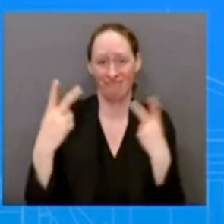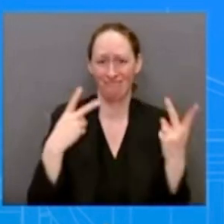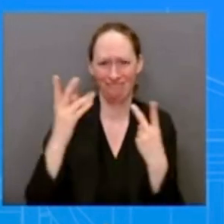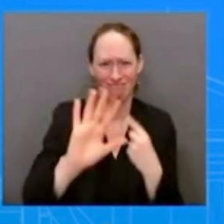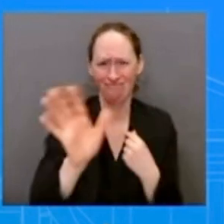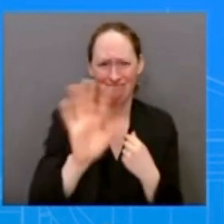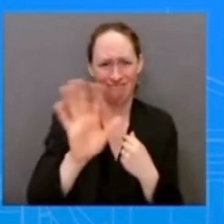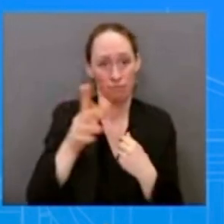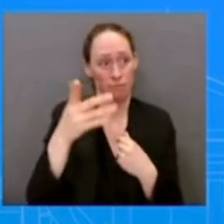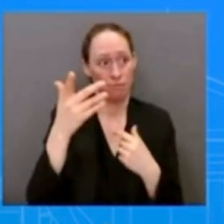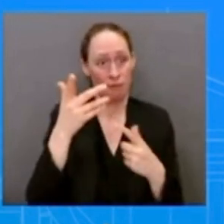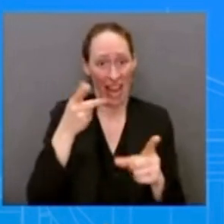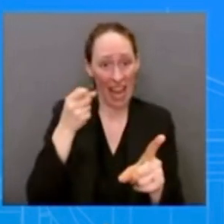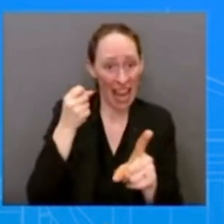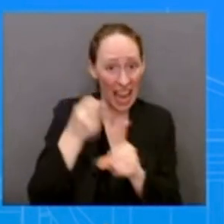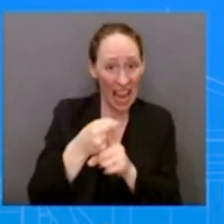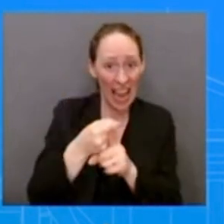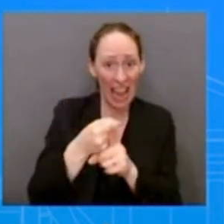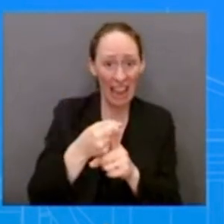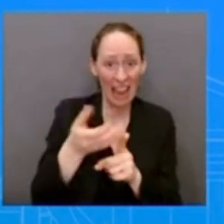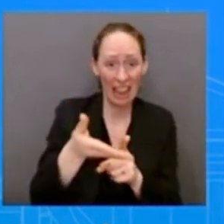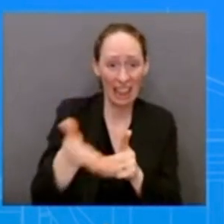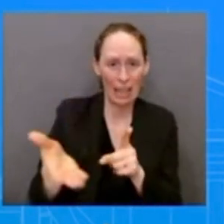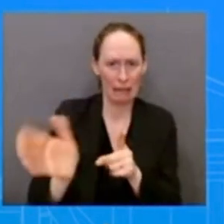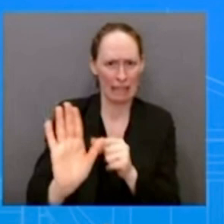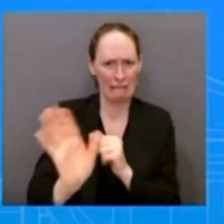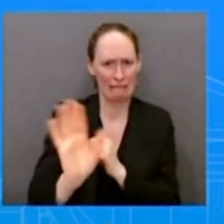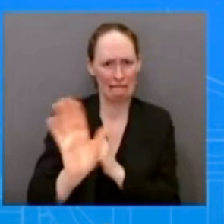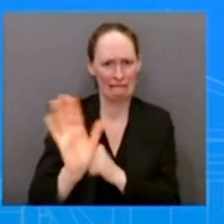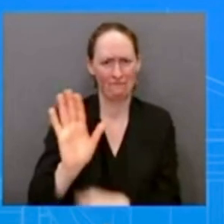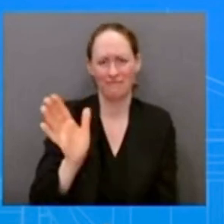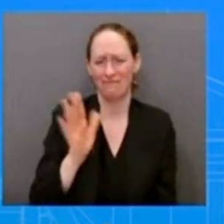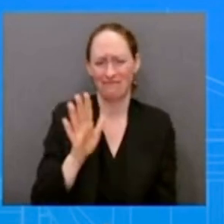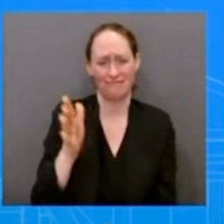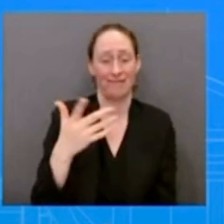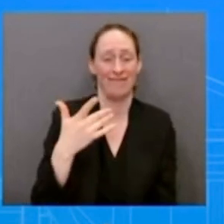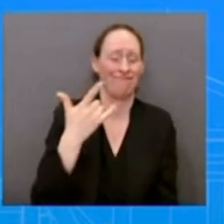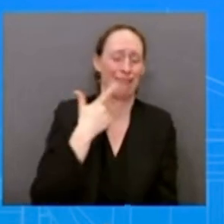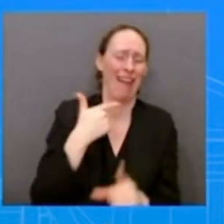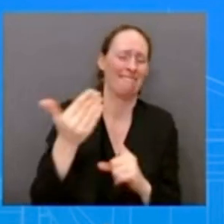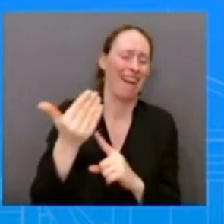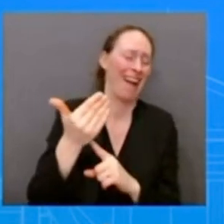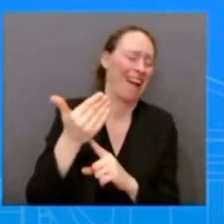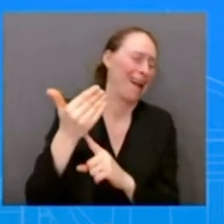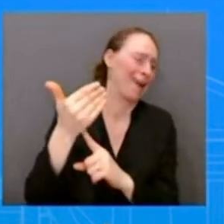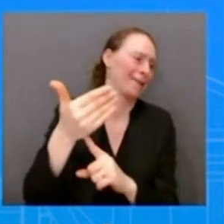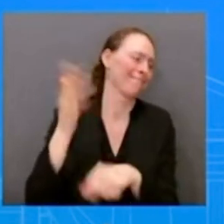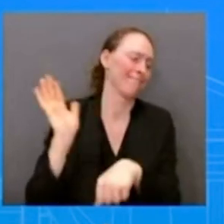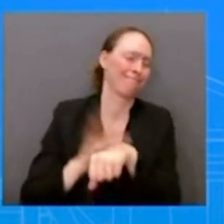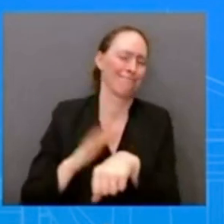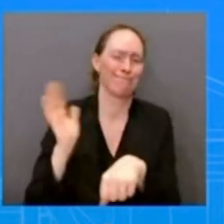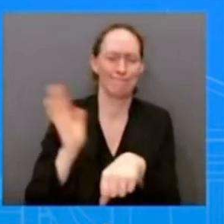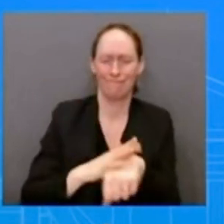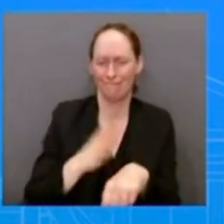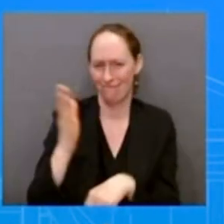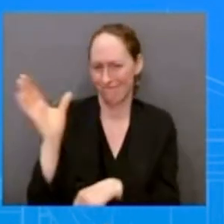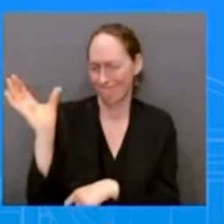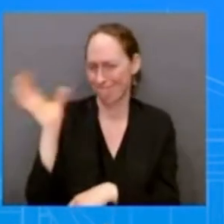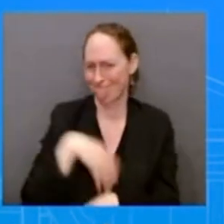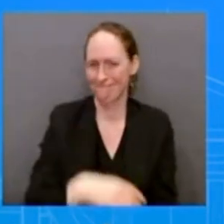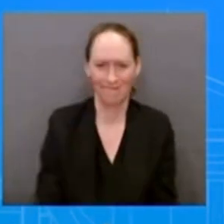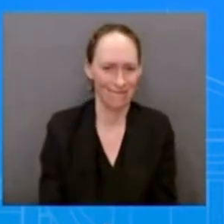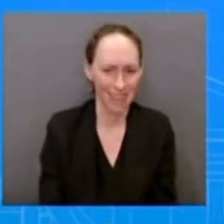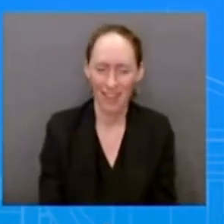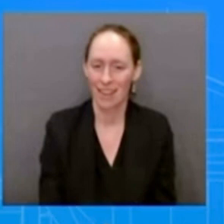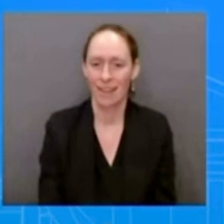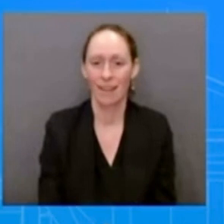i i'm sorry i just i got to throw the flag on this one i have no clue why they would uh a a bravery award uh to a pilot who was